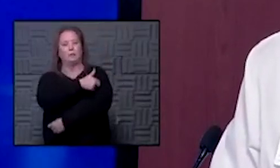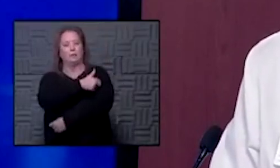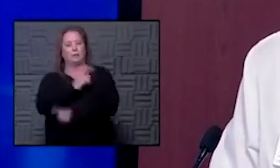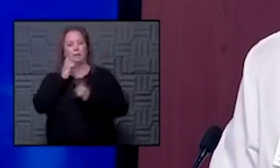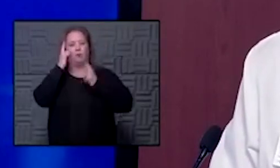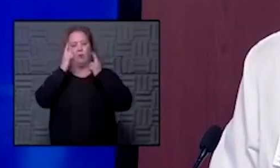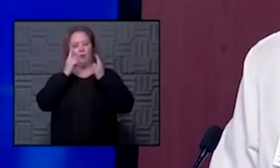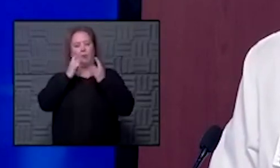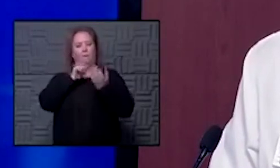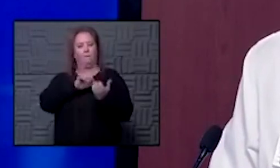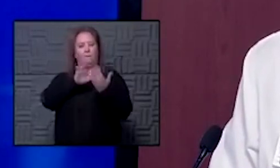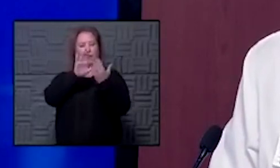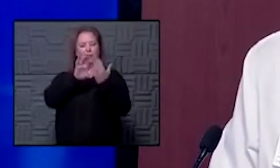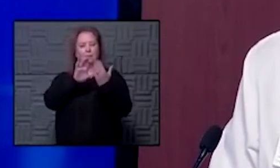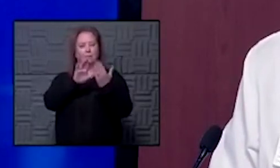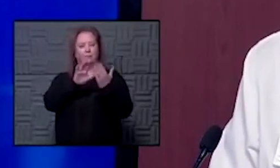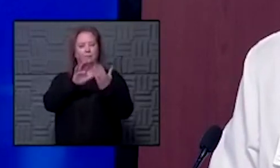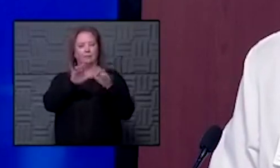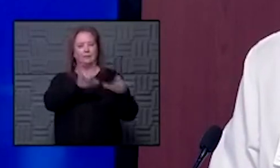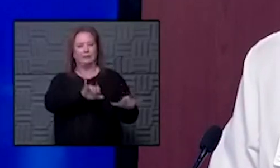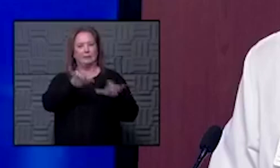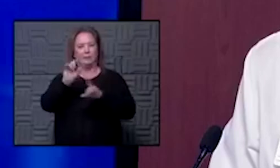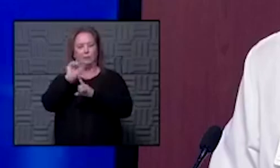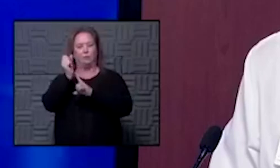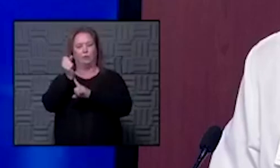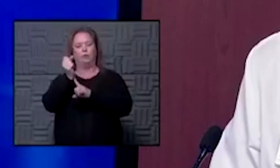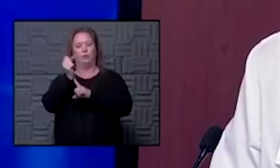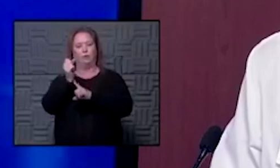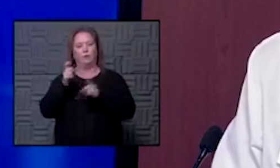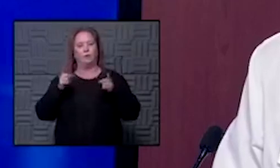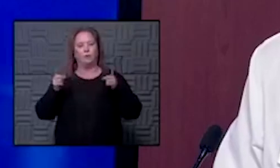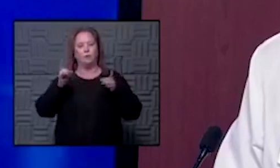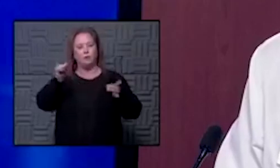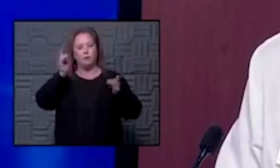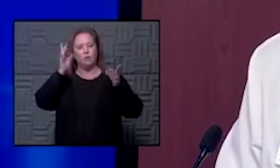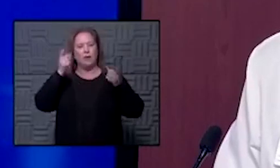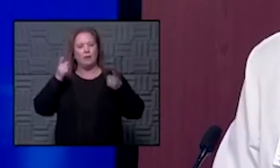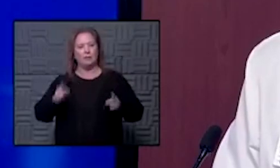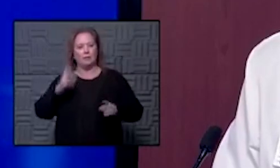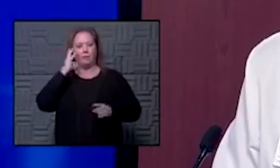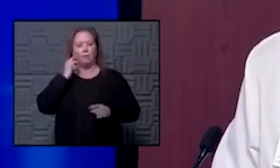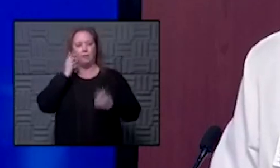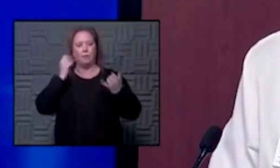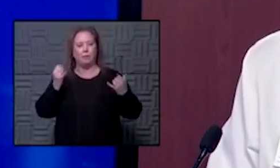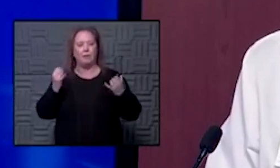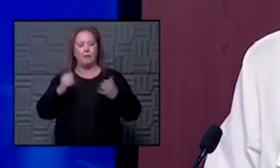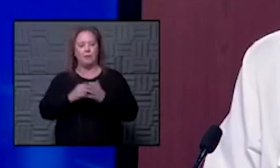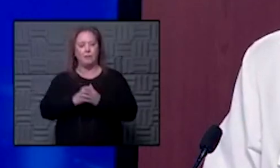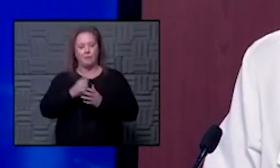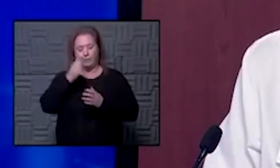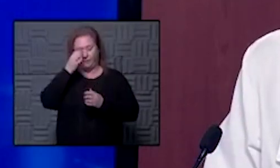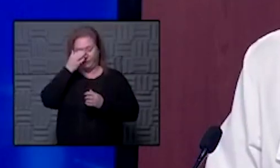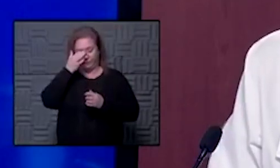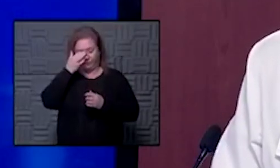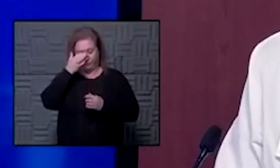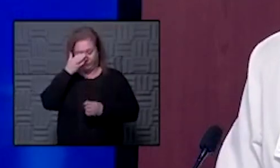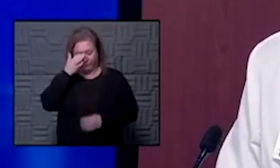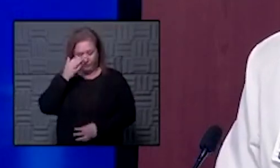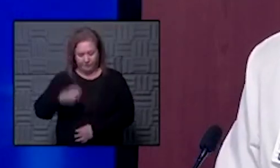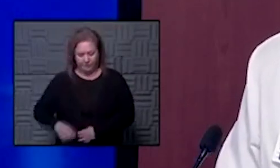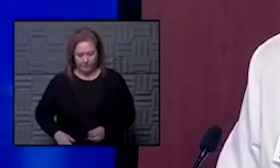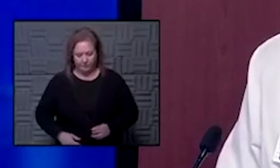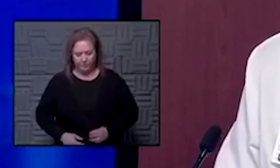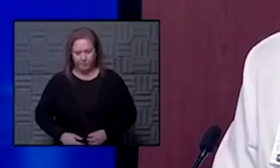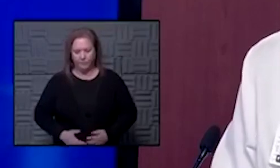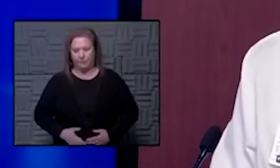faced a similar toll from that those two crises we're experiencing right now well